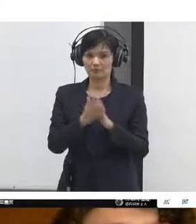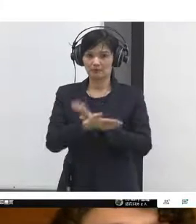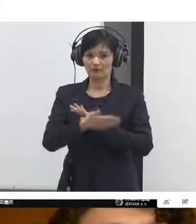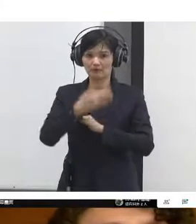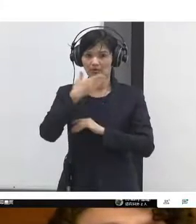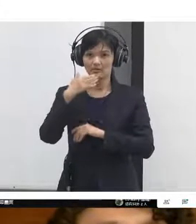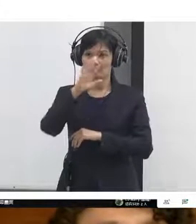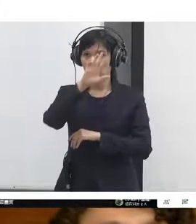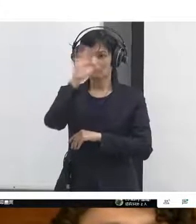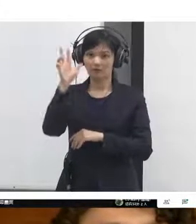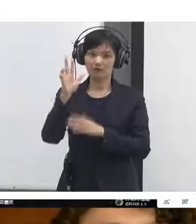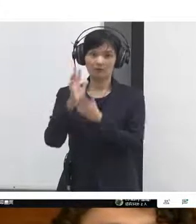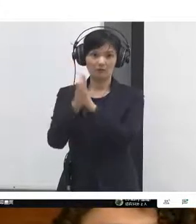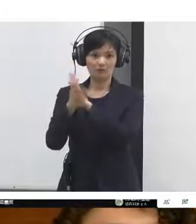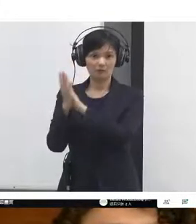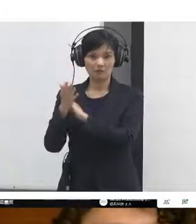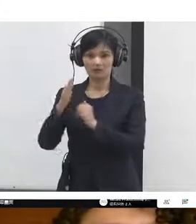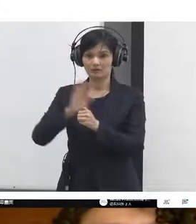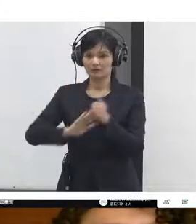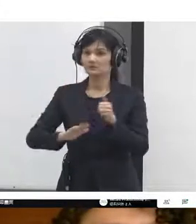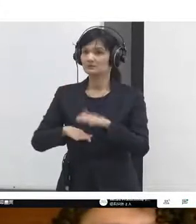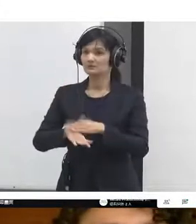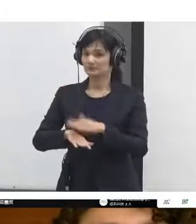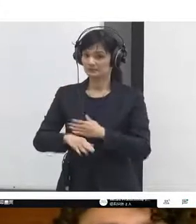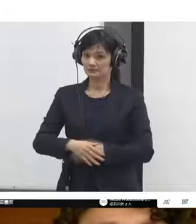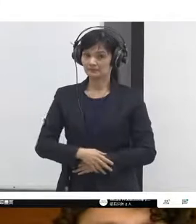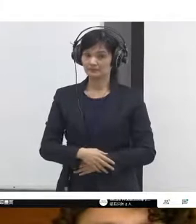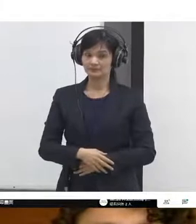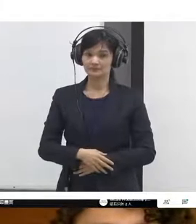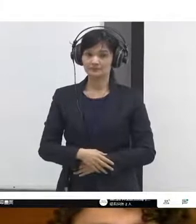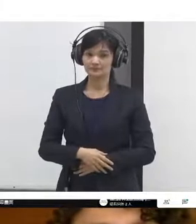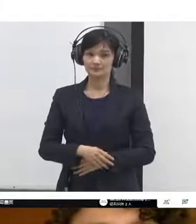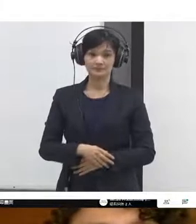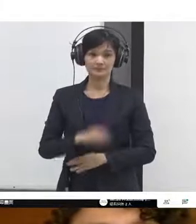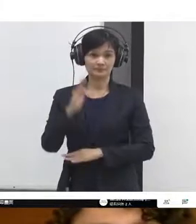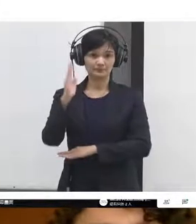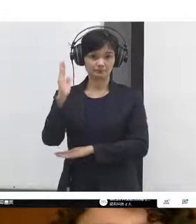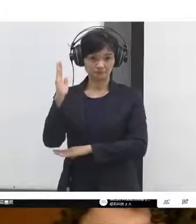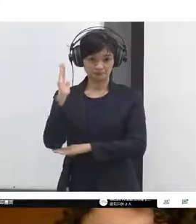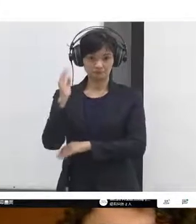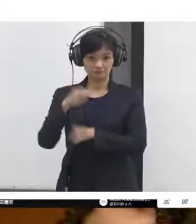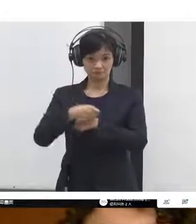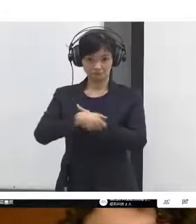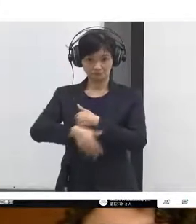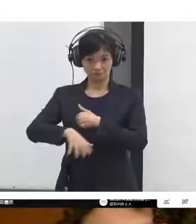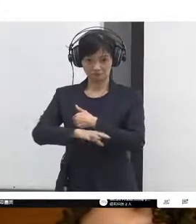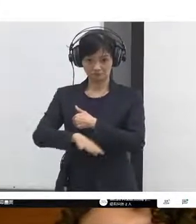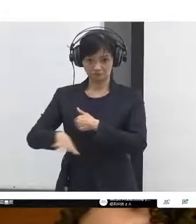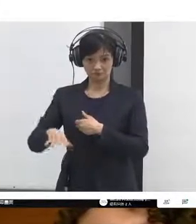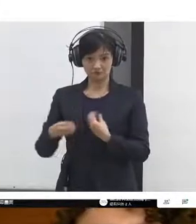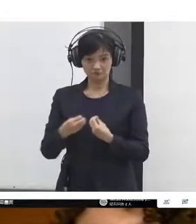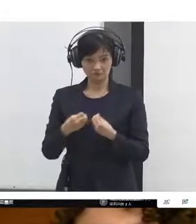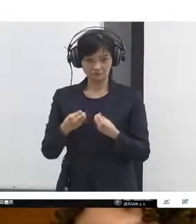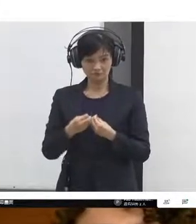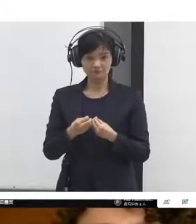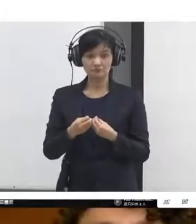a group of how people and the process itself is able to learn is is the